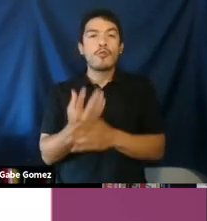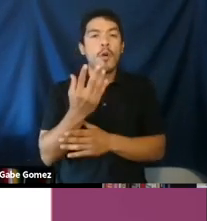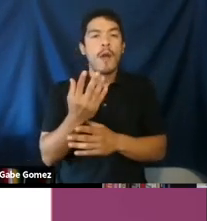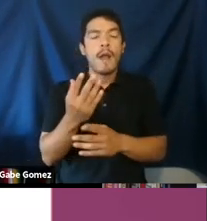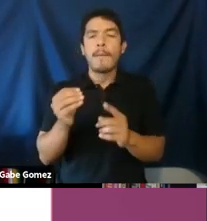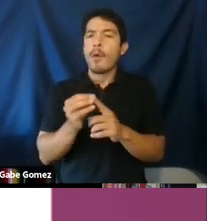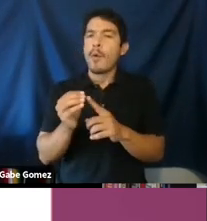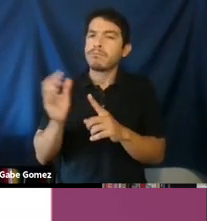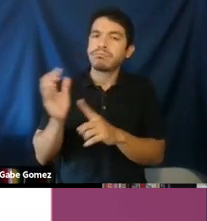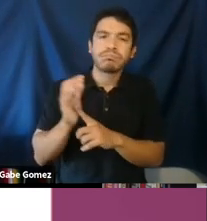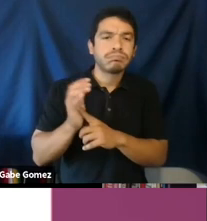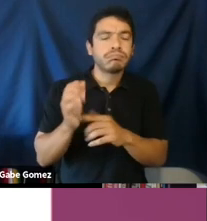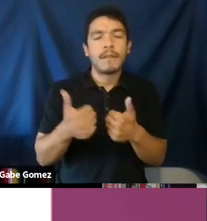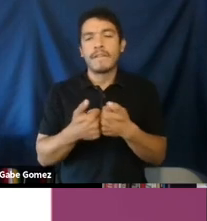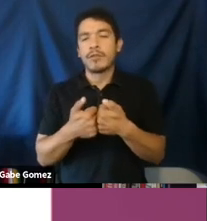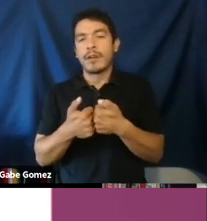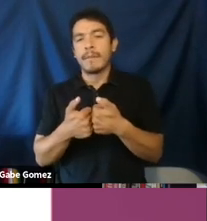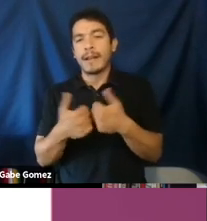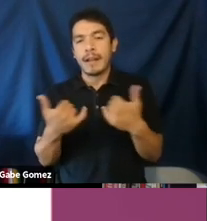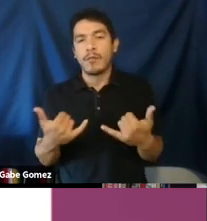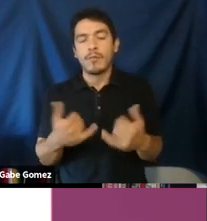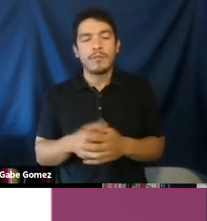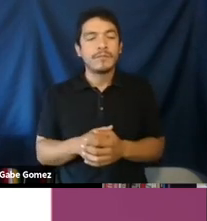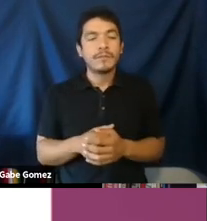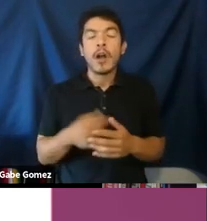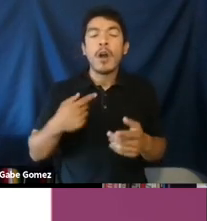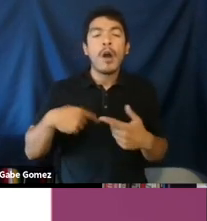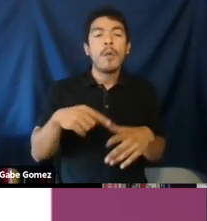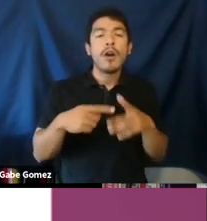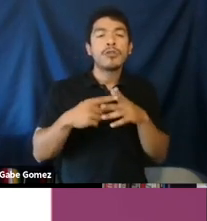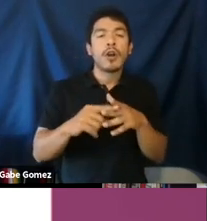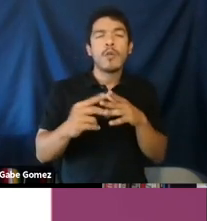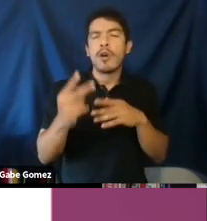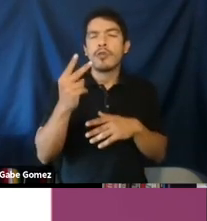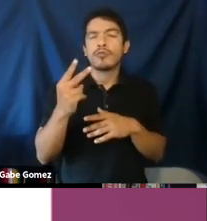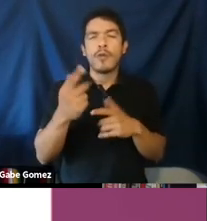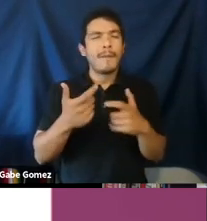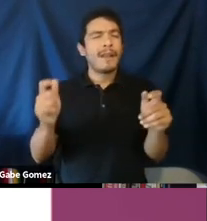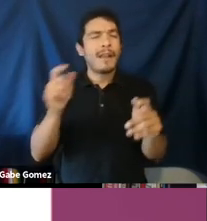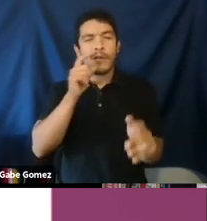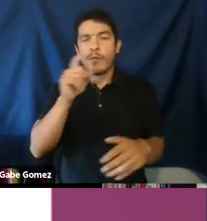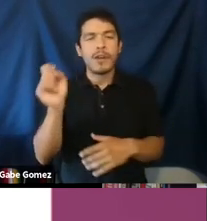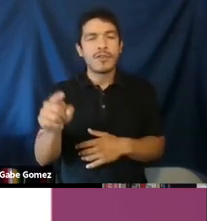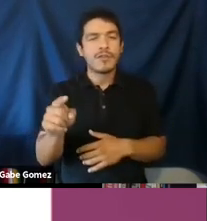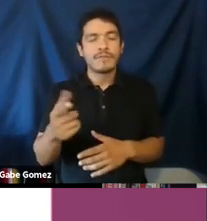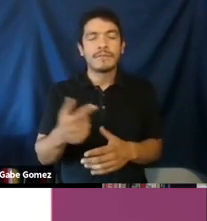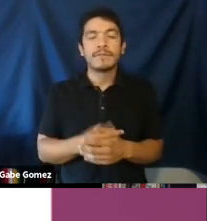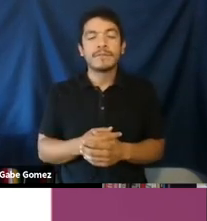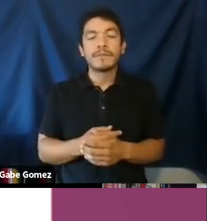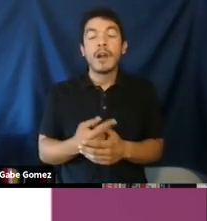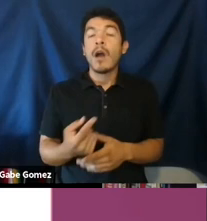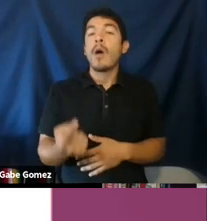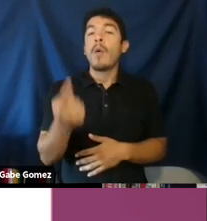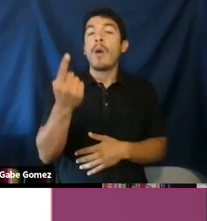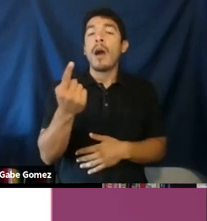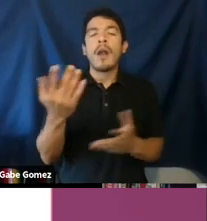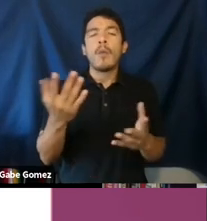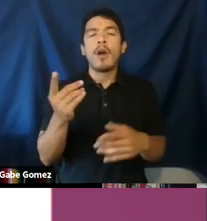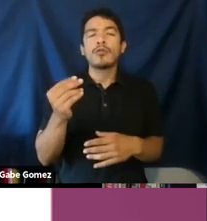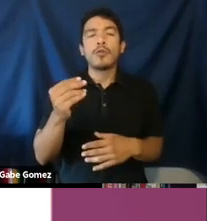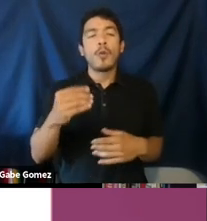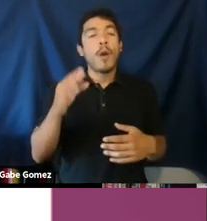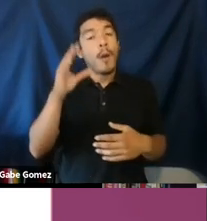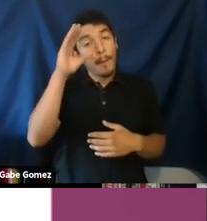and also inspired by just the growing popularity of video games. So we started out with two kinds of